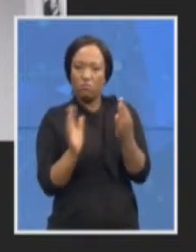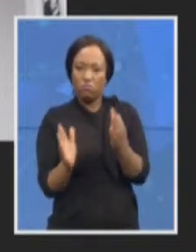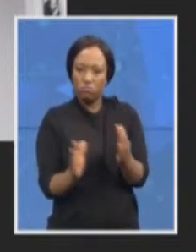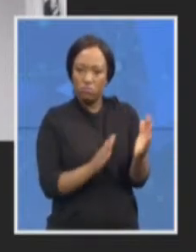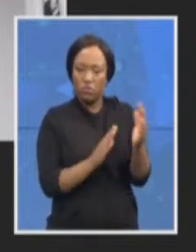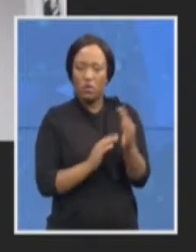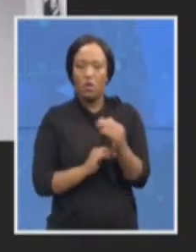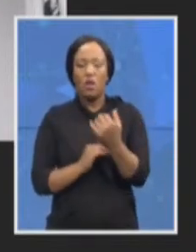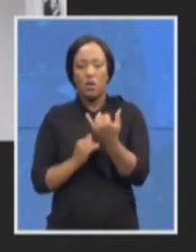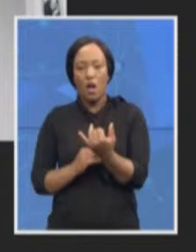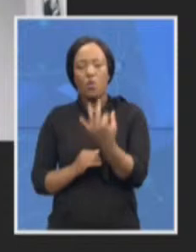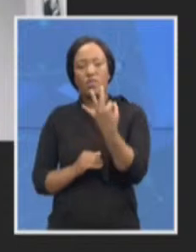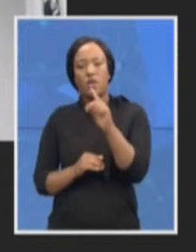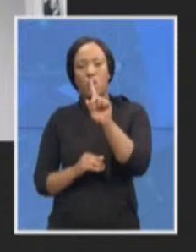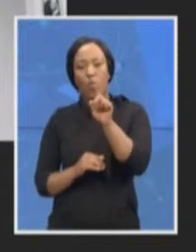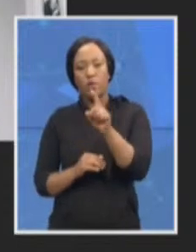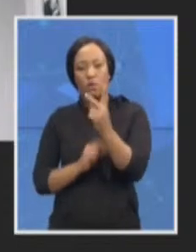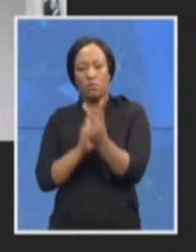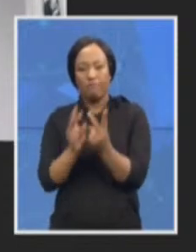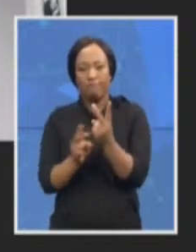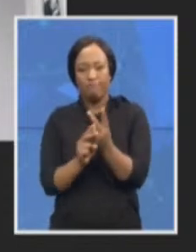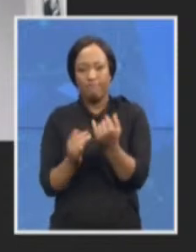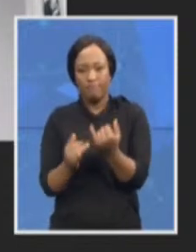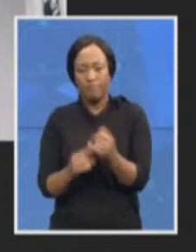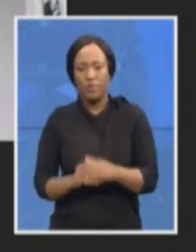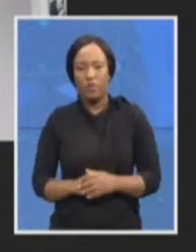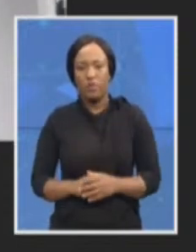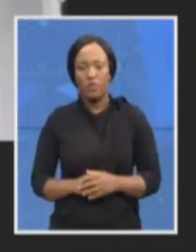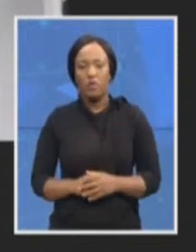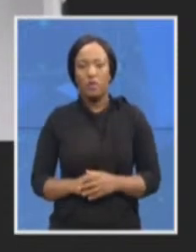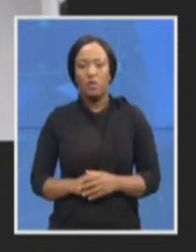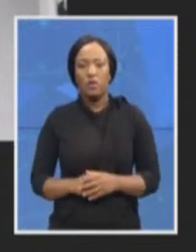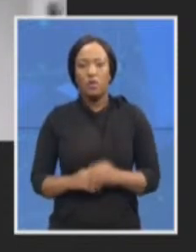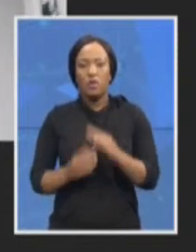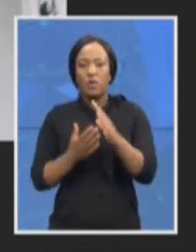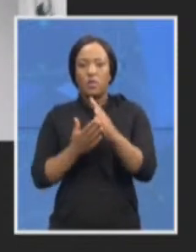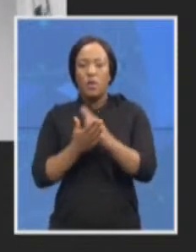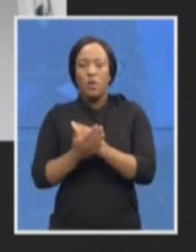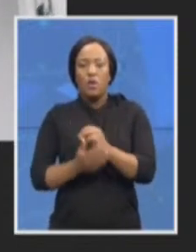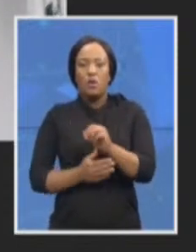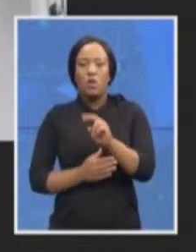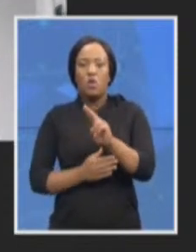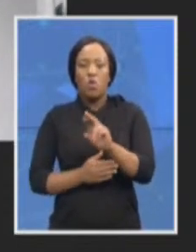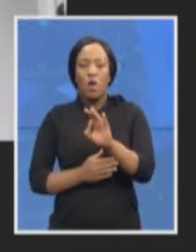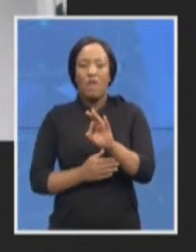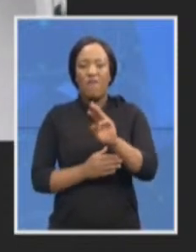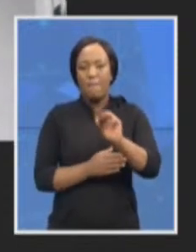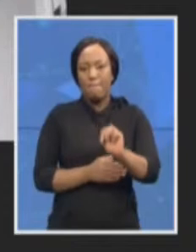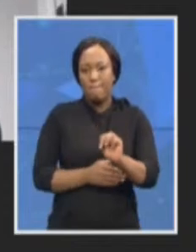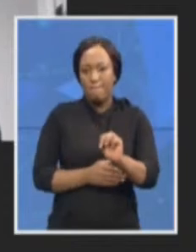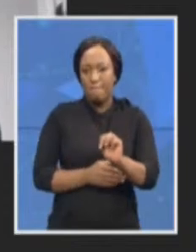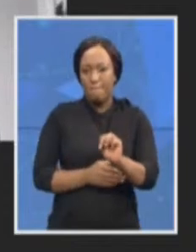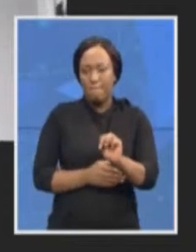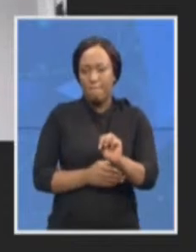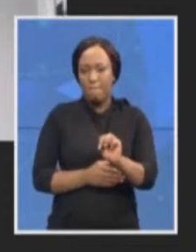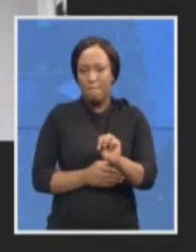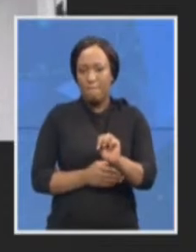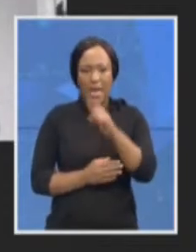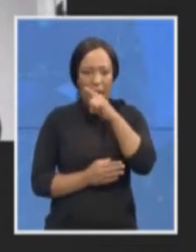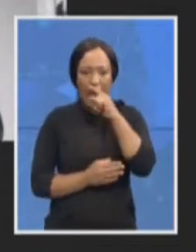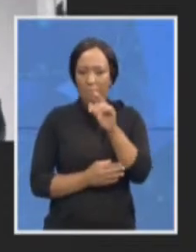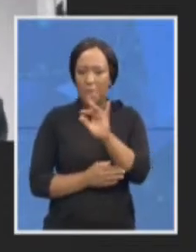firstly somebody from UFM News Note it doesn't have a name and then Sipo